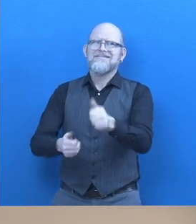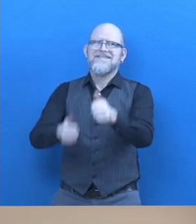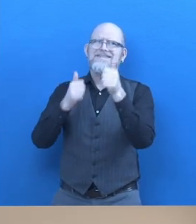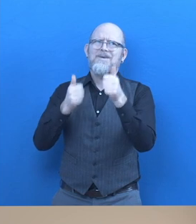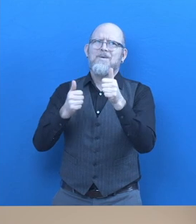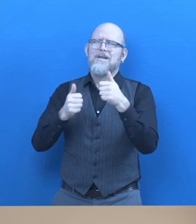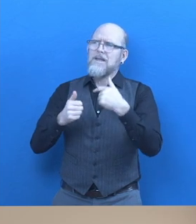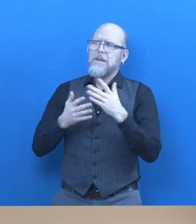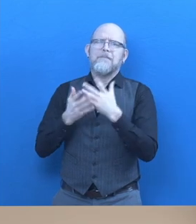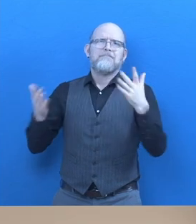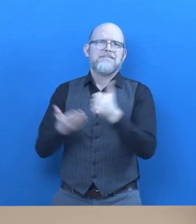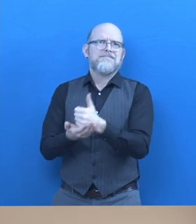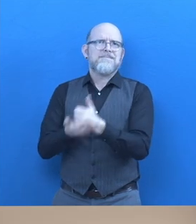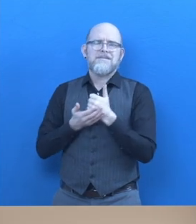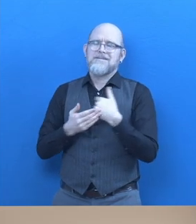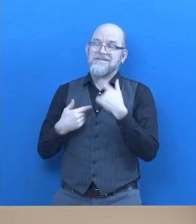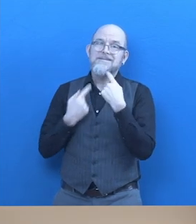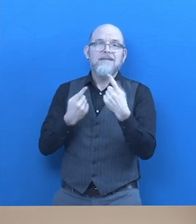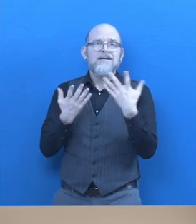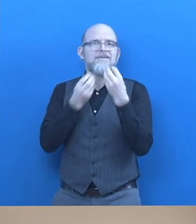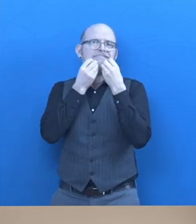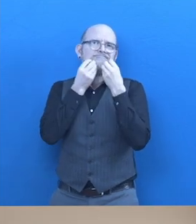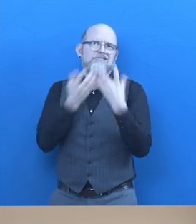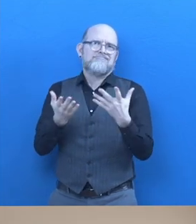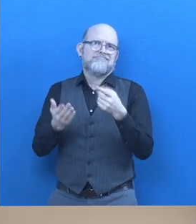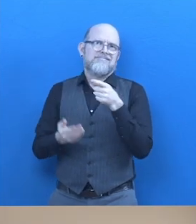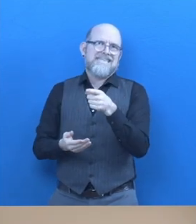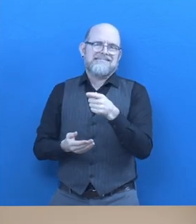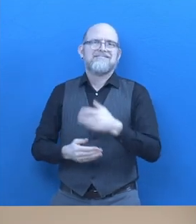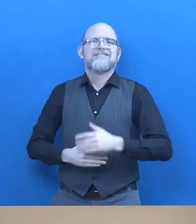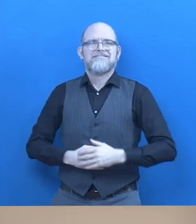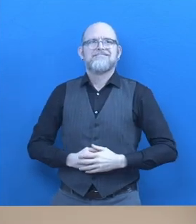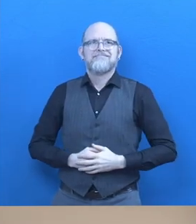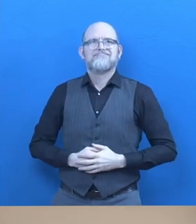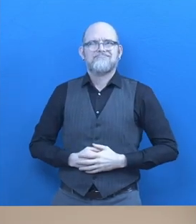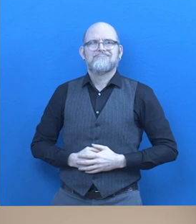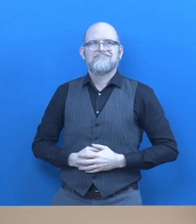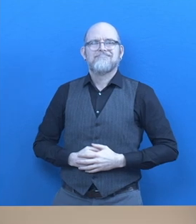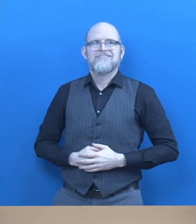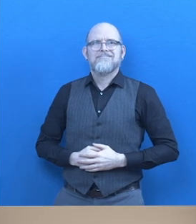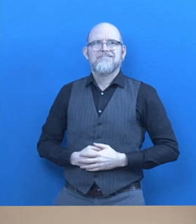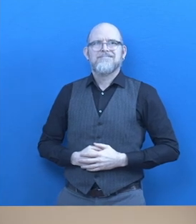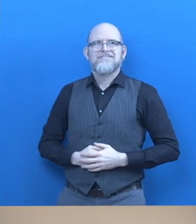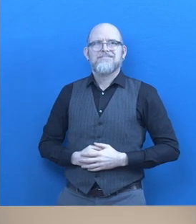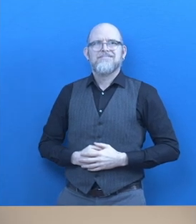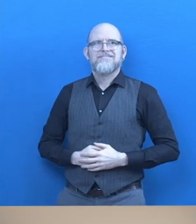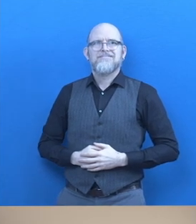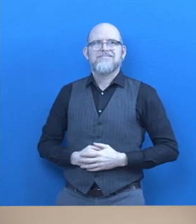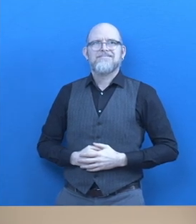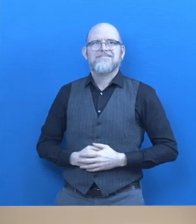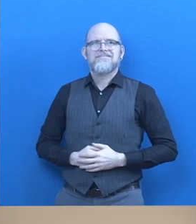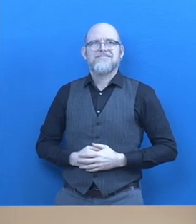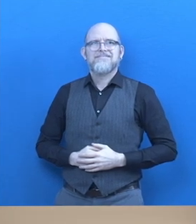a of research ... ... that we've been working on research ... ... that have been doing research.